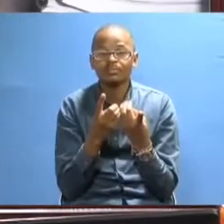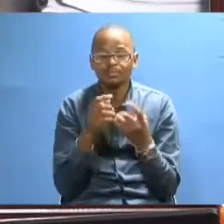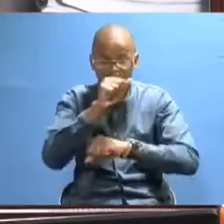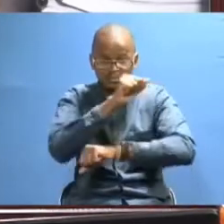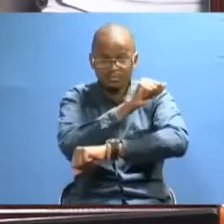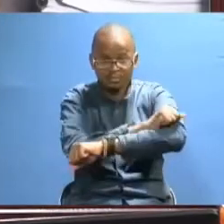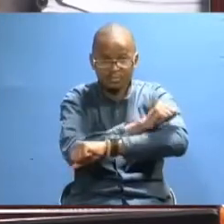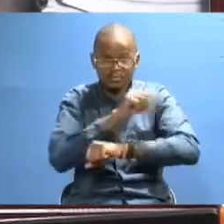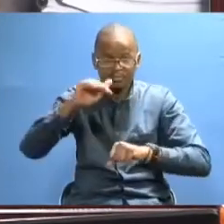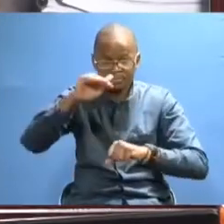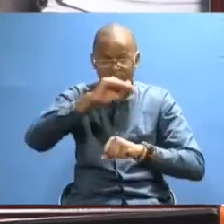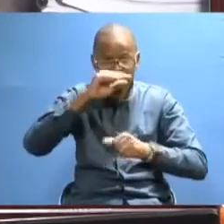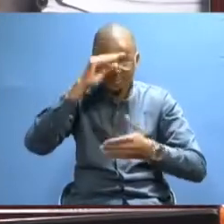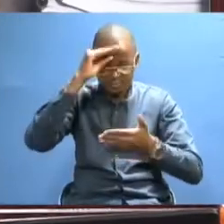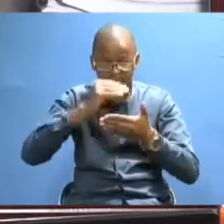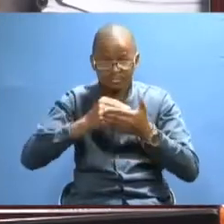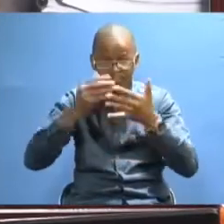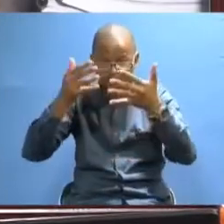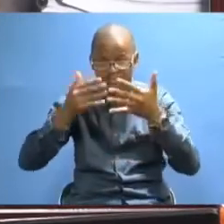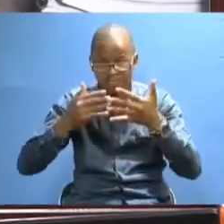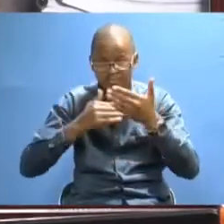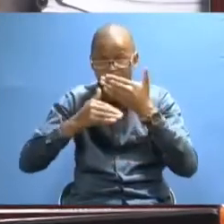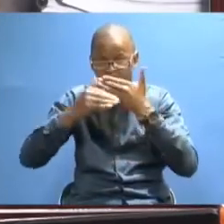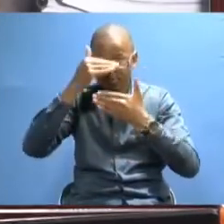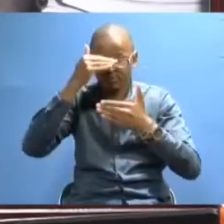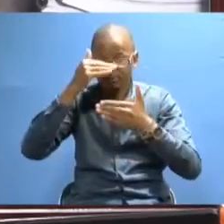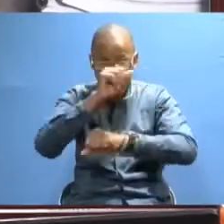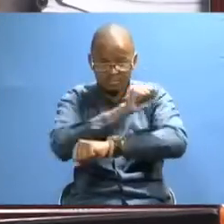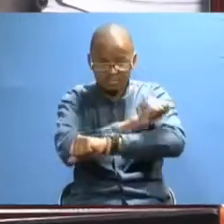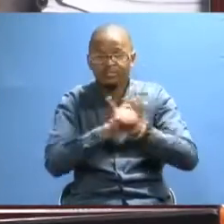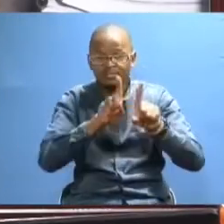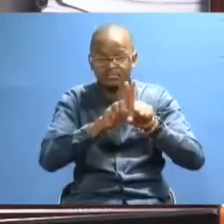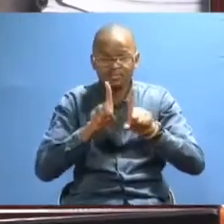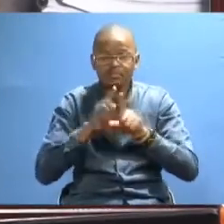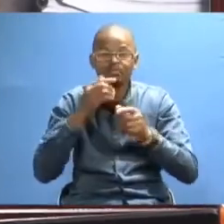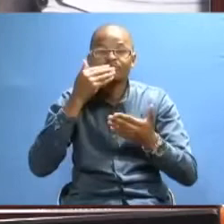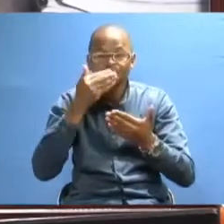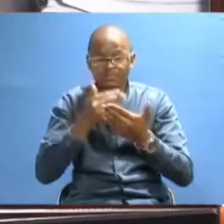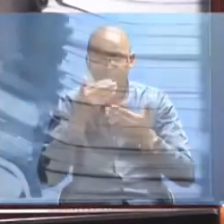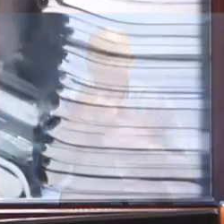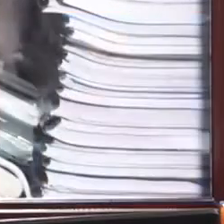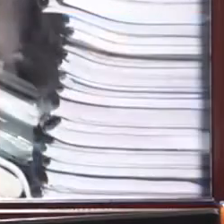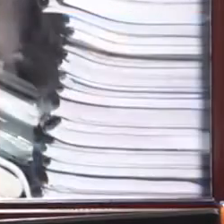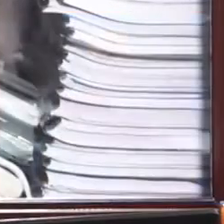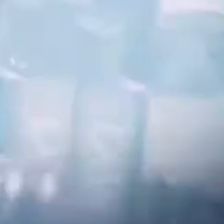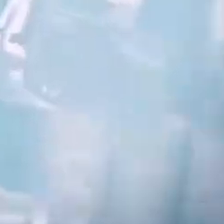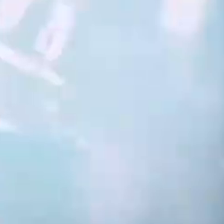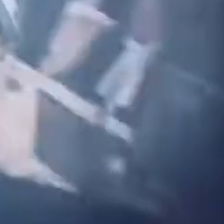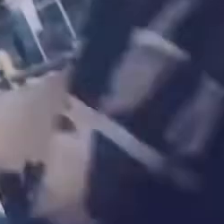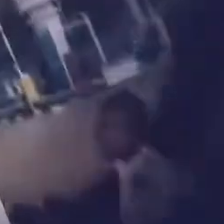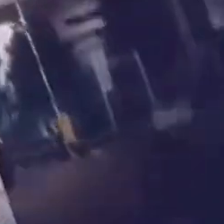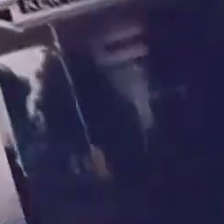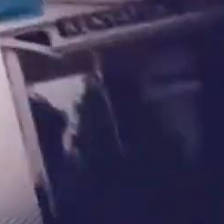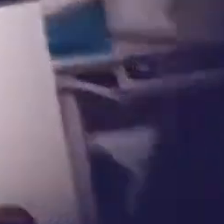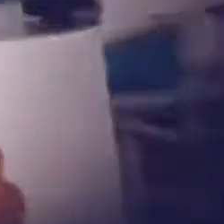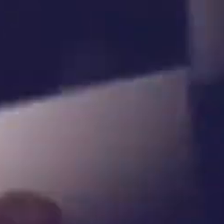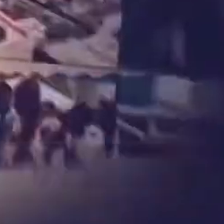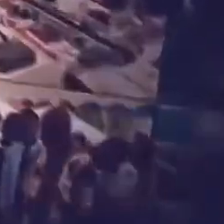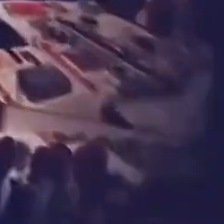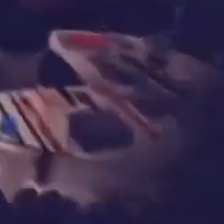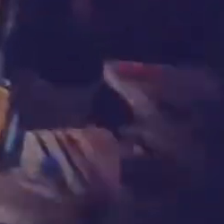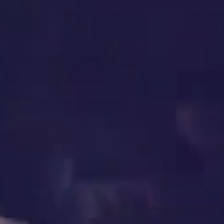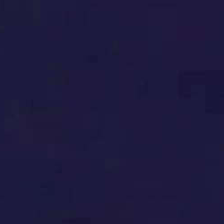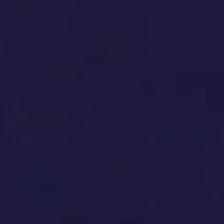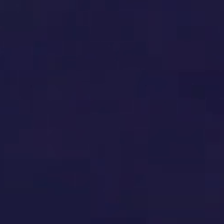departments in the School of Environmental Studies. Welcome to our university and our school. Thank you. Thank you.